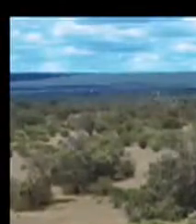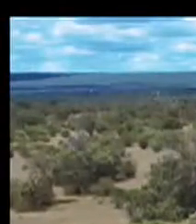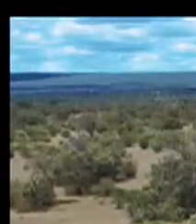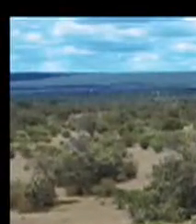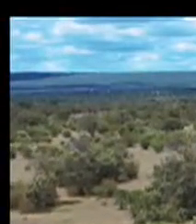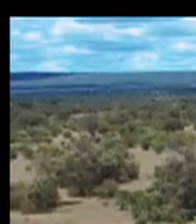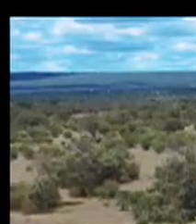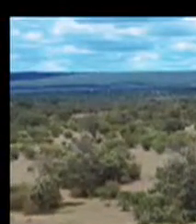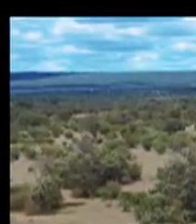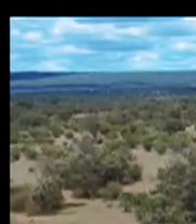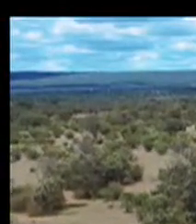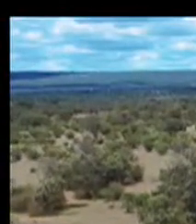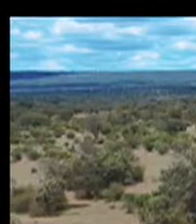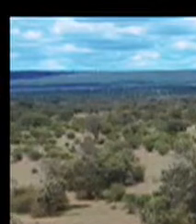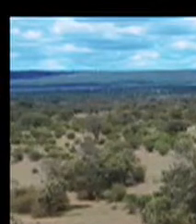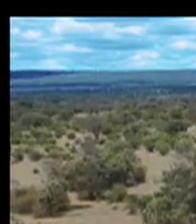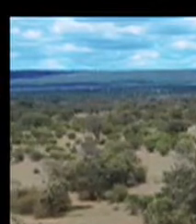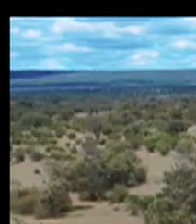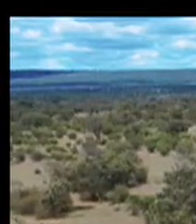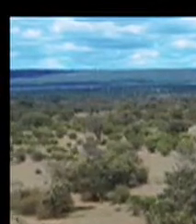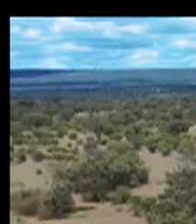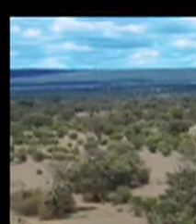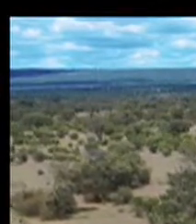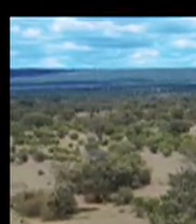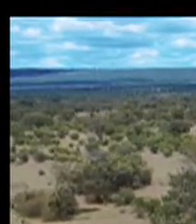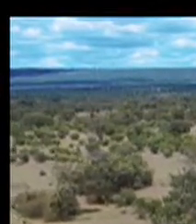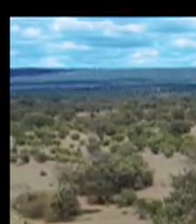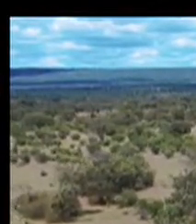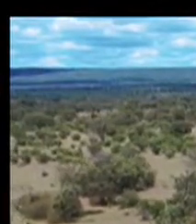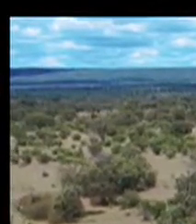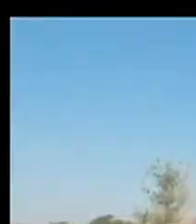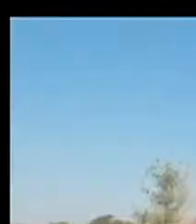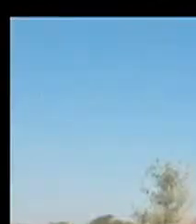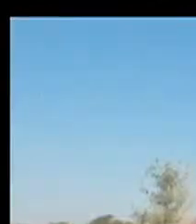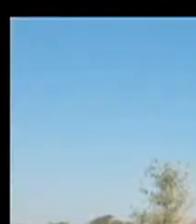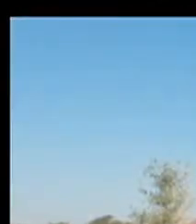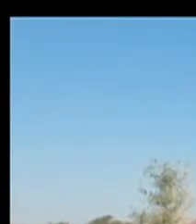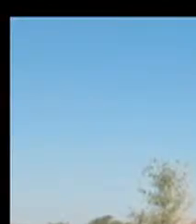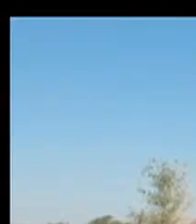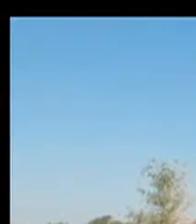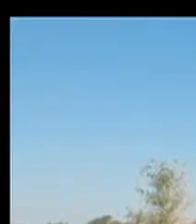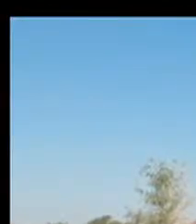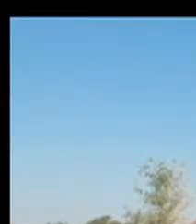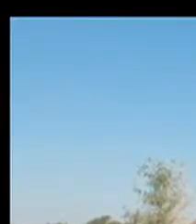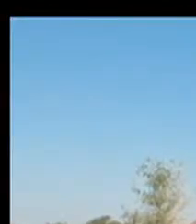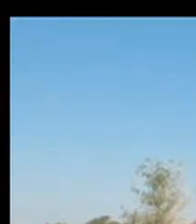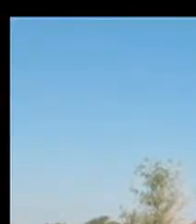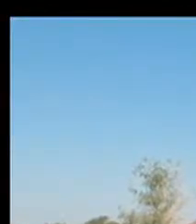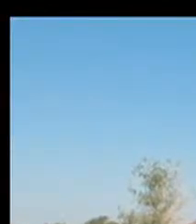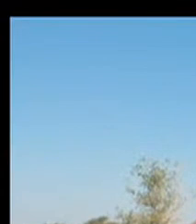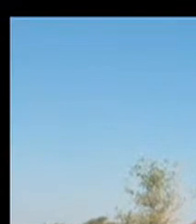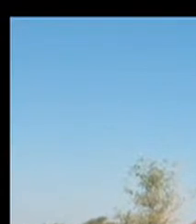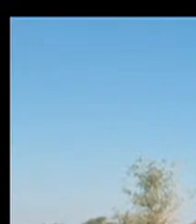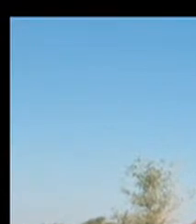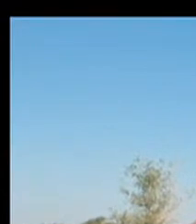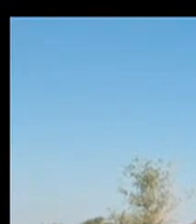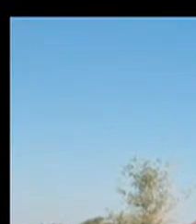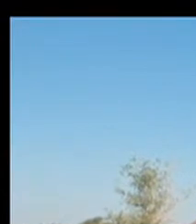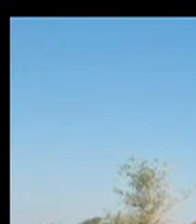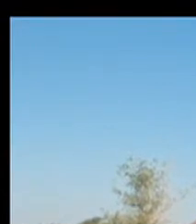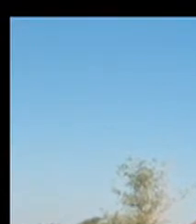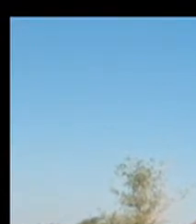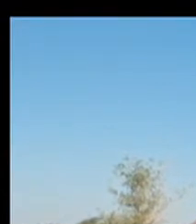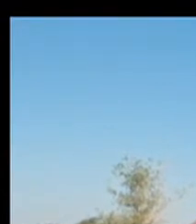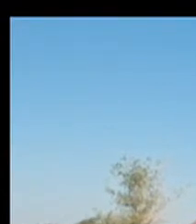We find living things and non-living things in our environment. Let's start with the living things. Living things